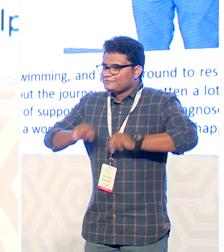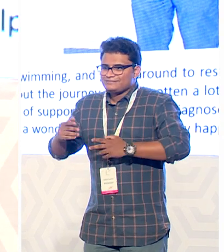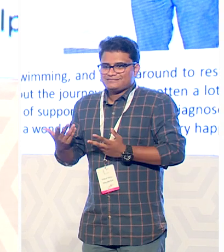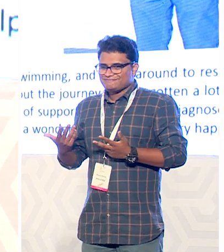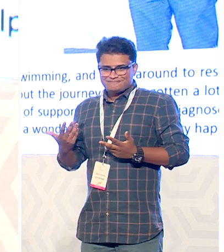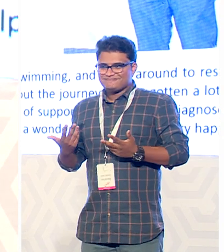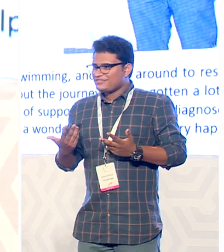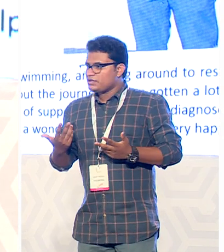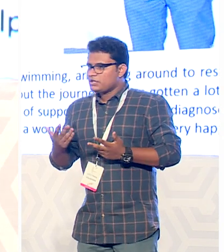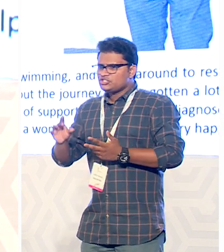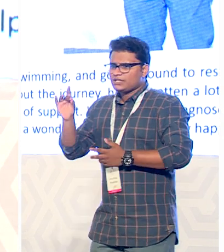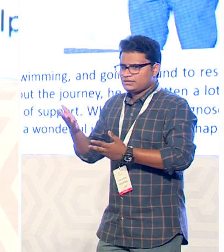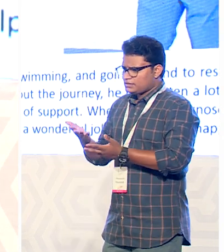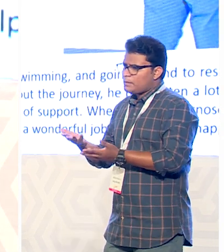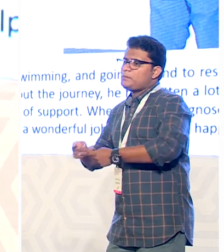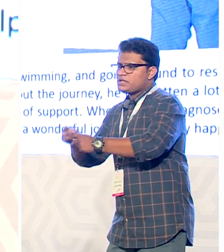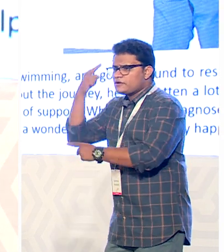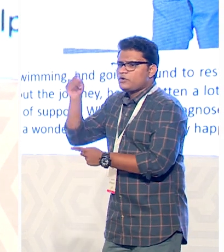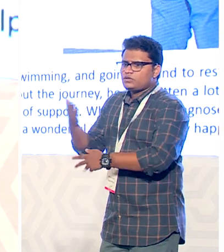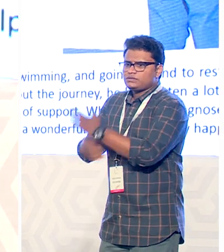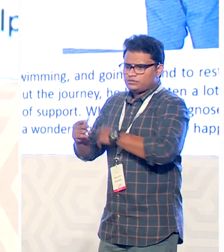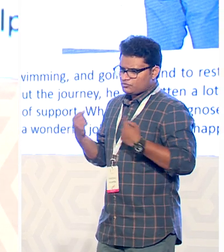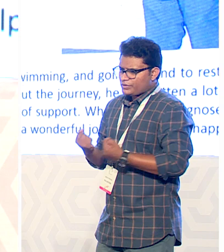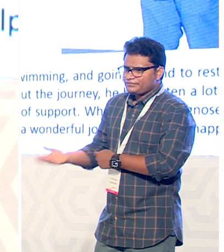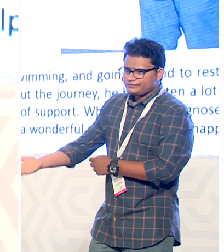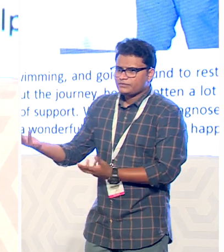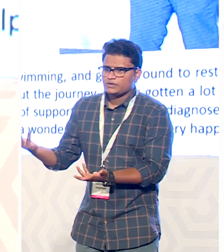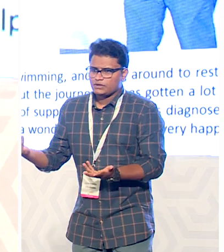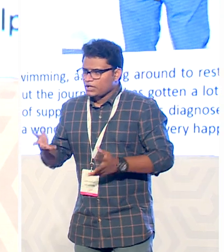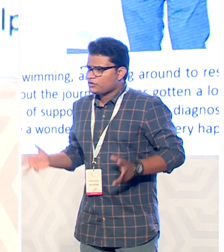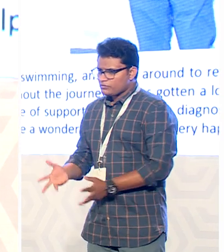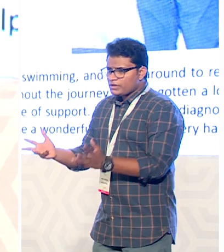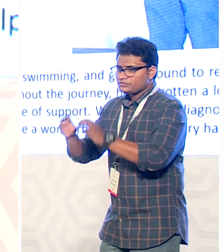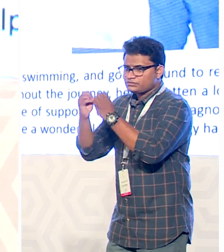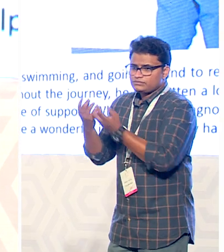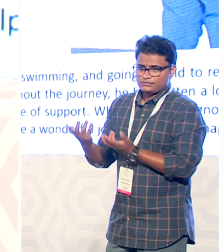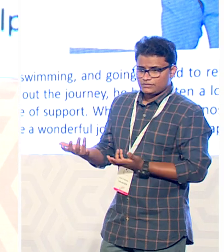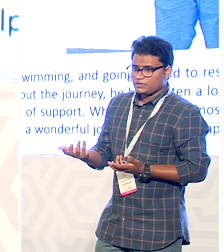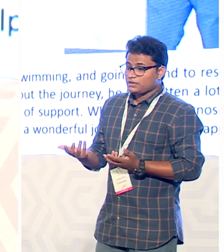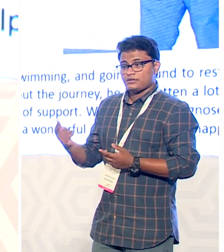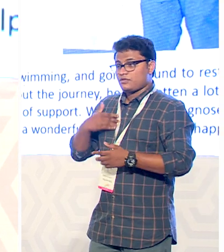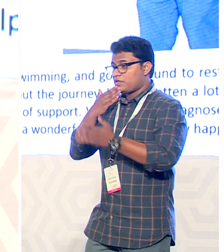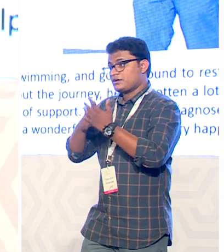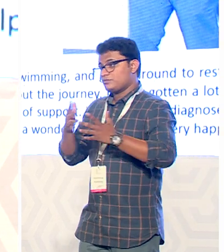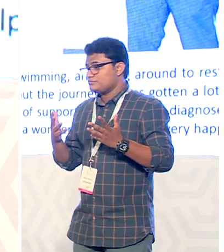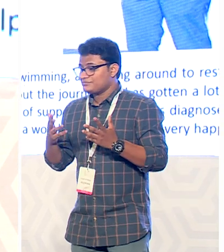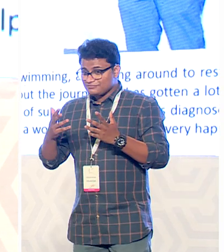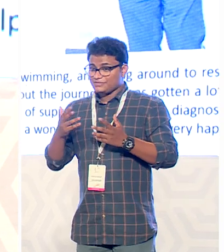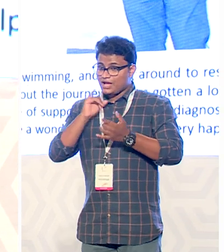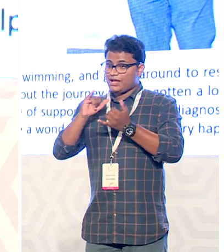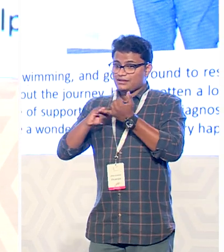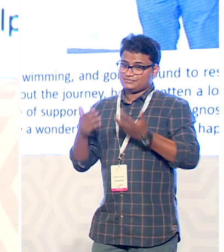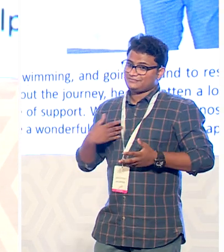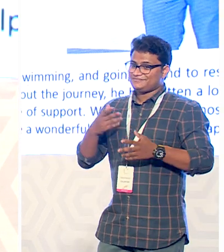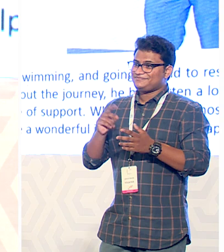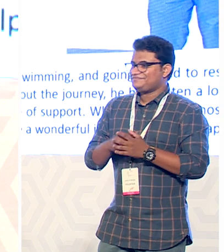a chance and the organizations like this give that chance I am very thankful to IS again and again